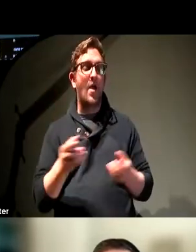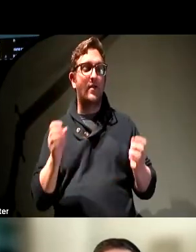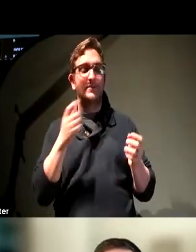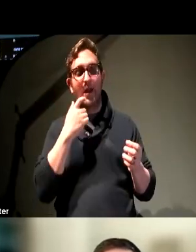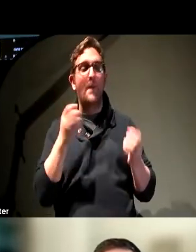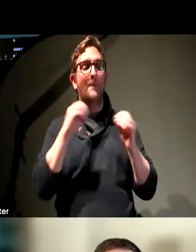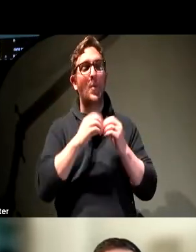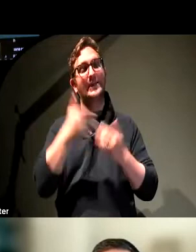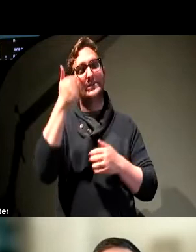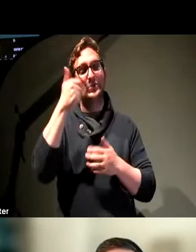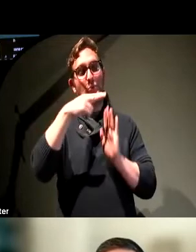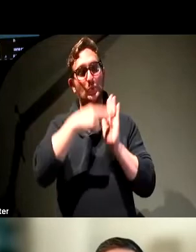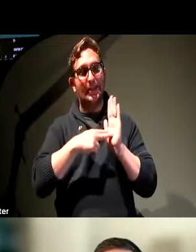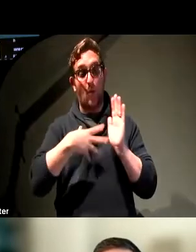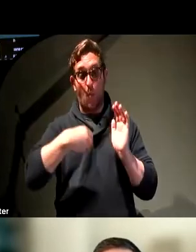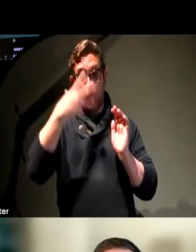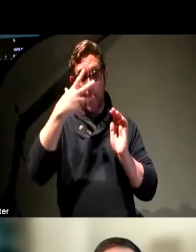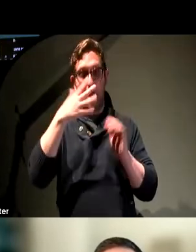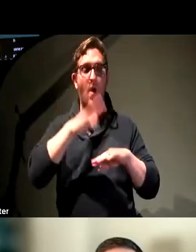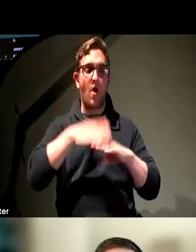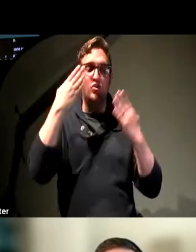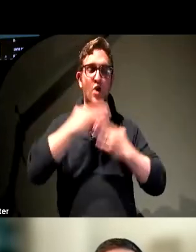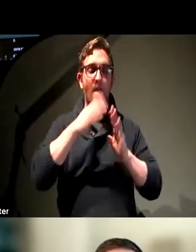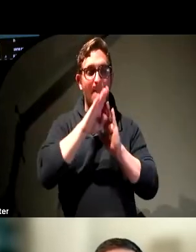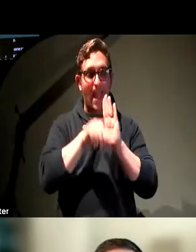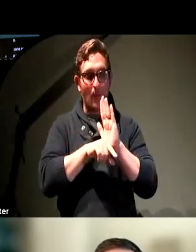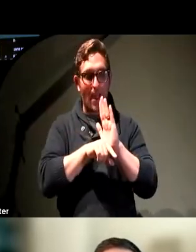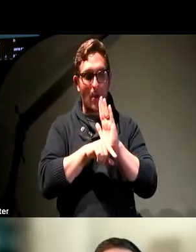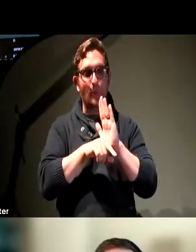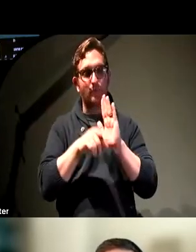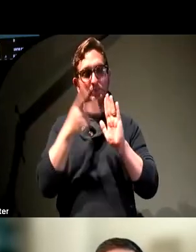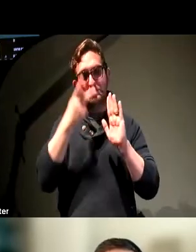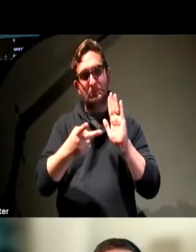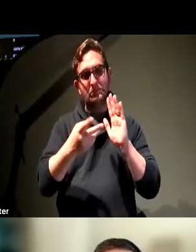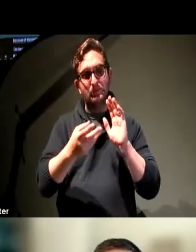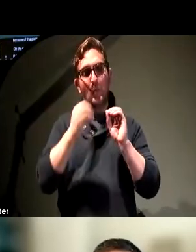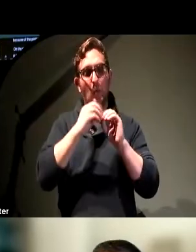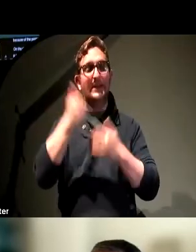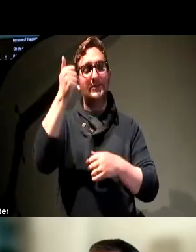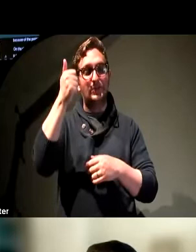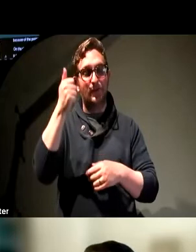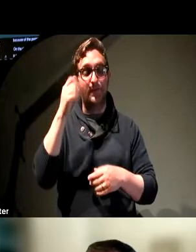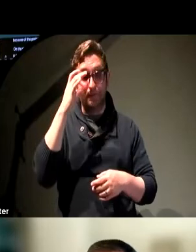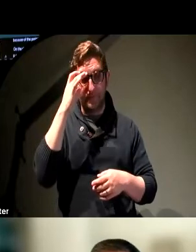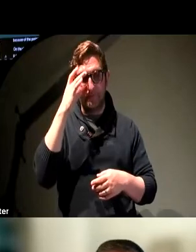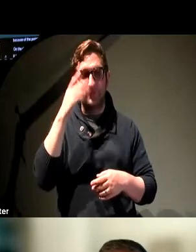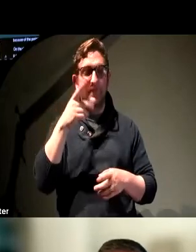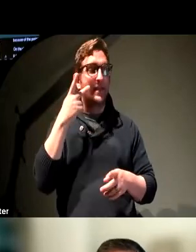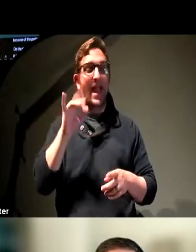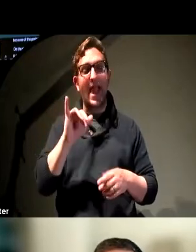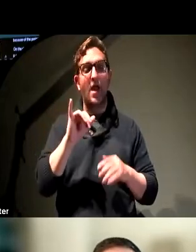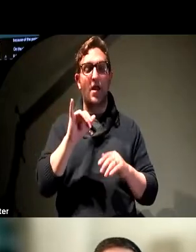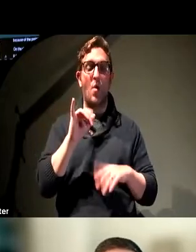is much easier to read and it's white on this dark background. I've done website and PDF assessments